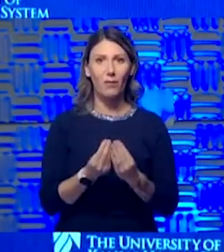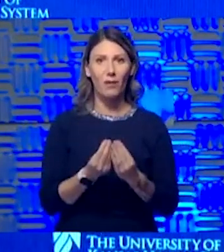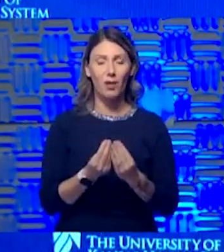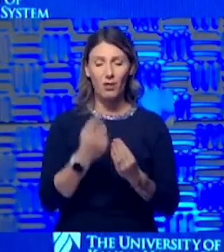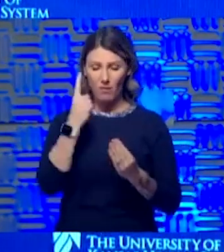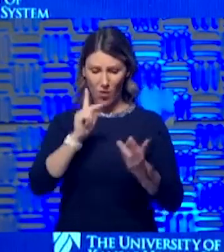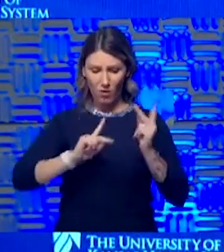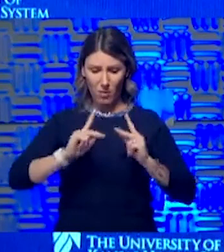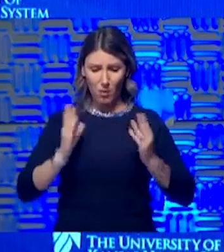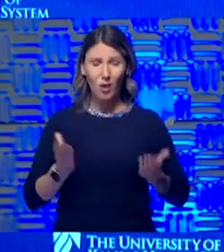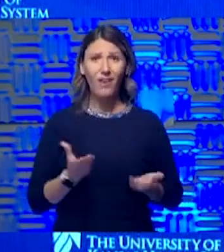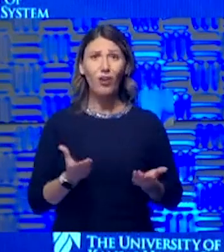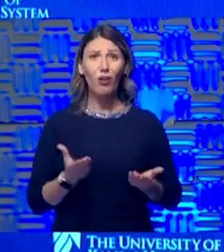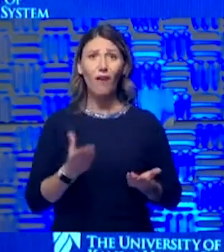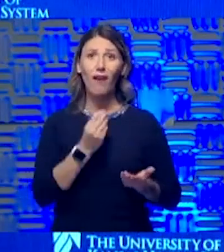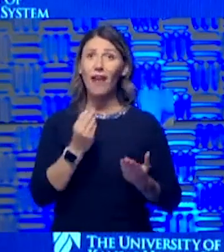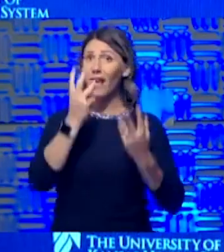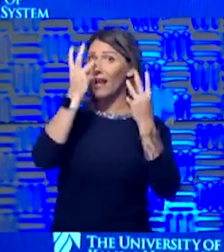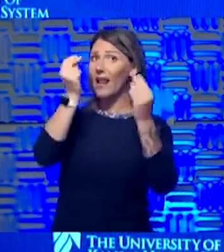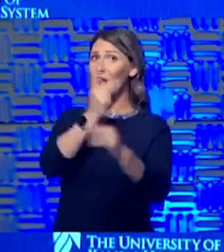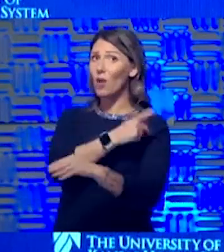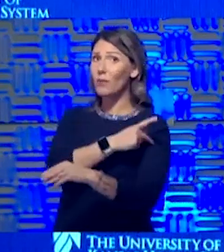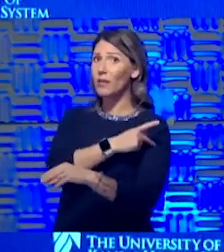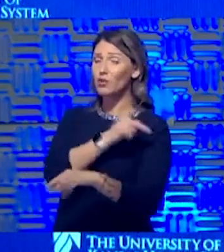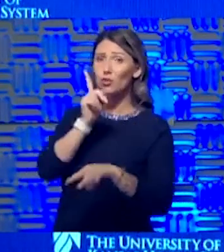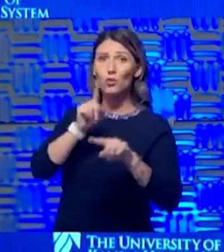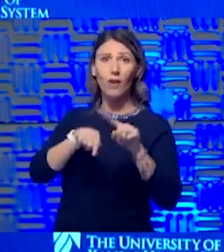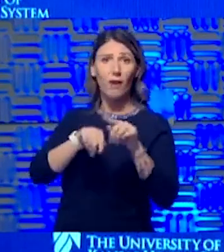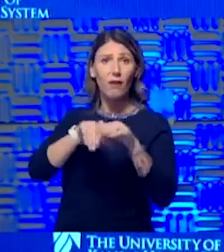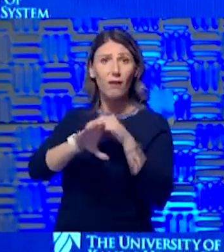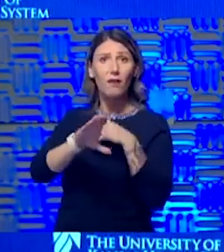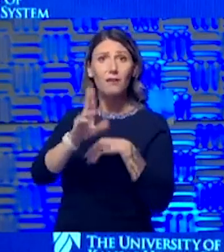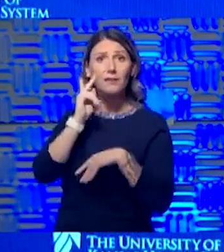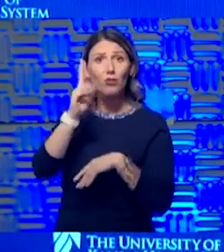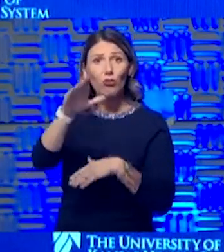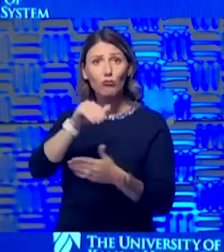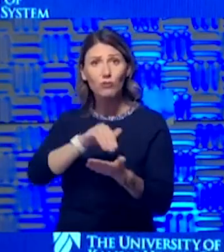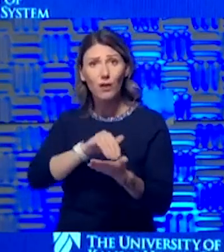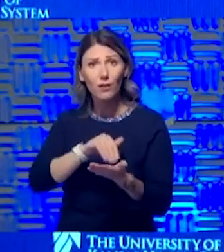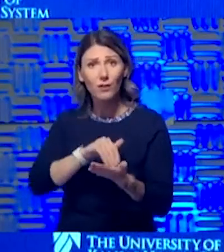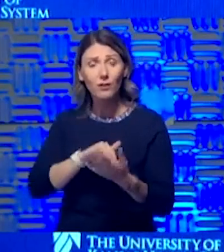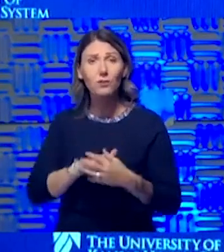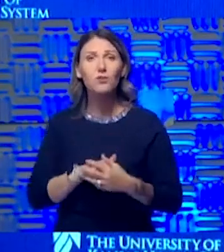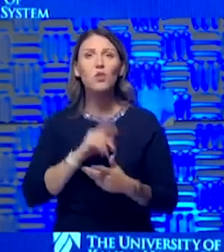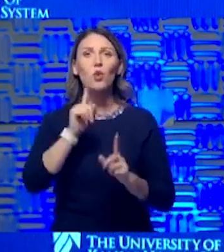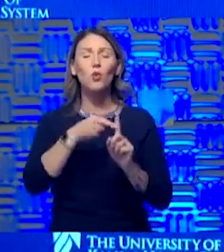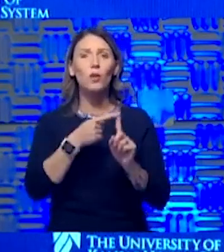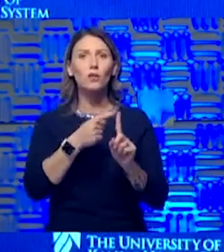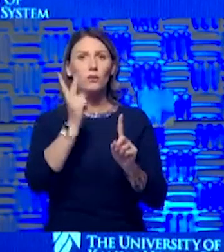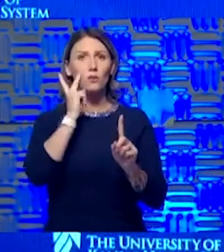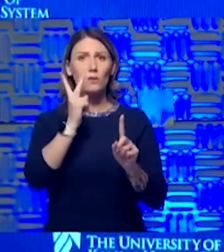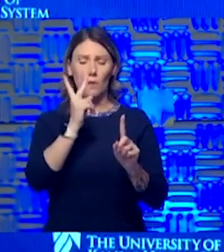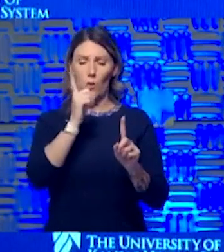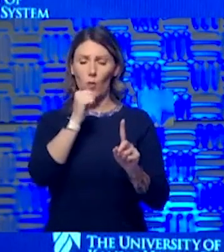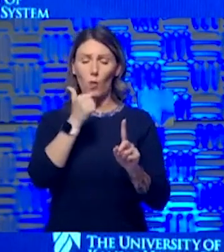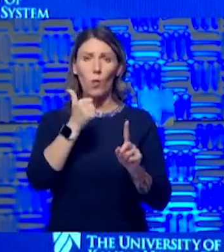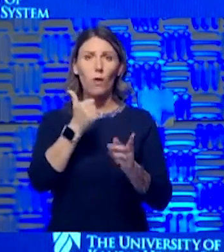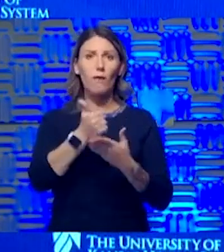outpatients who haven't been able to come in and see their physicians. I just, when you look at who's going to help us survive